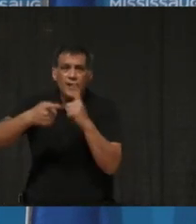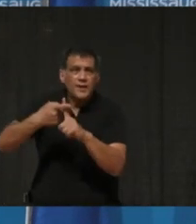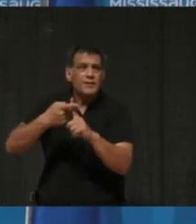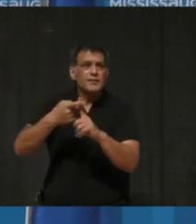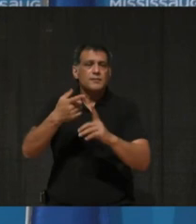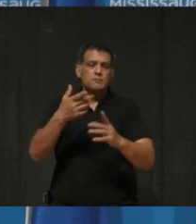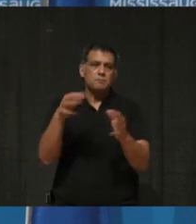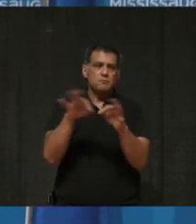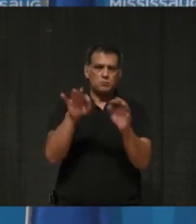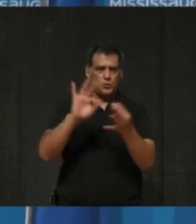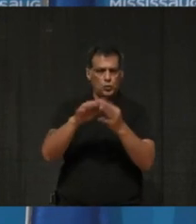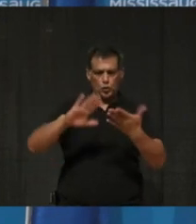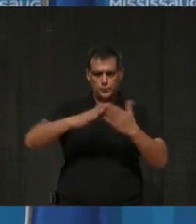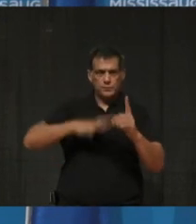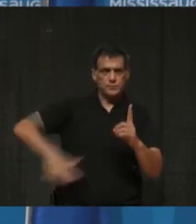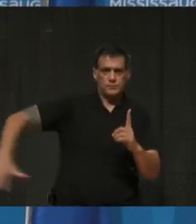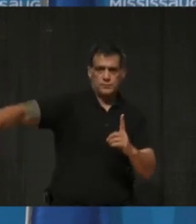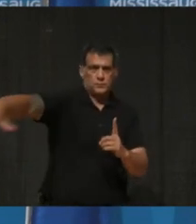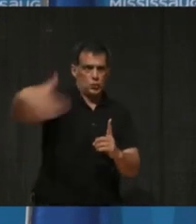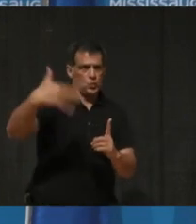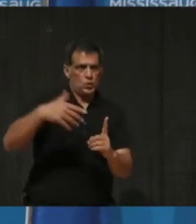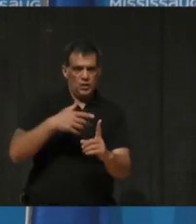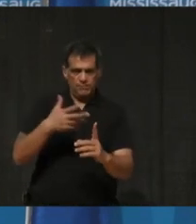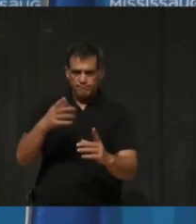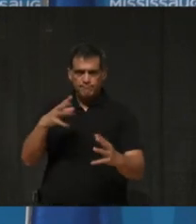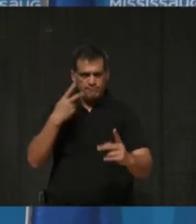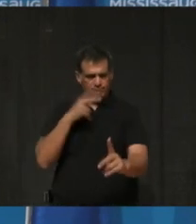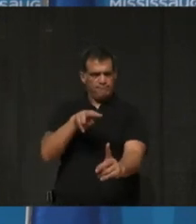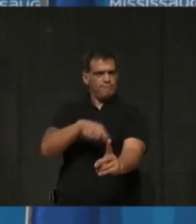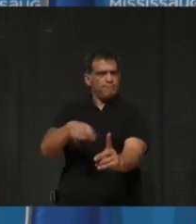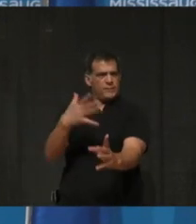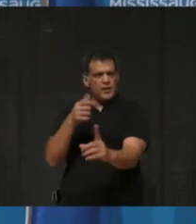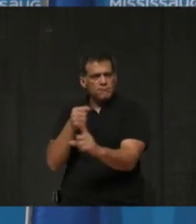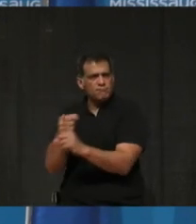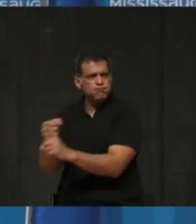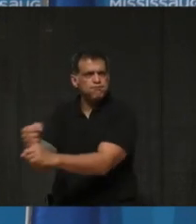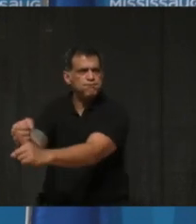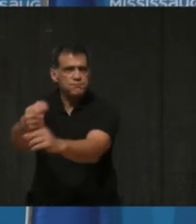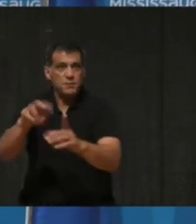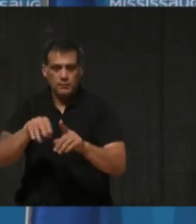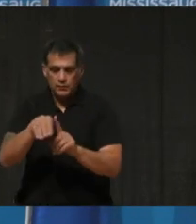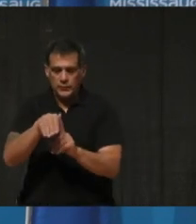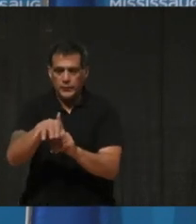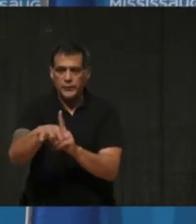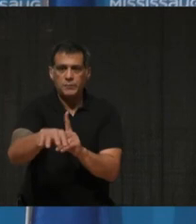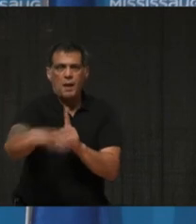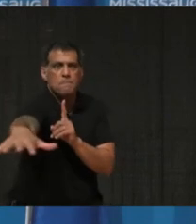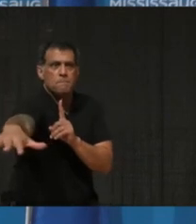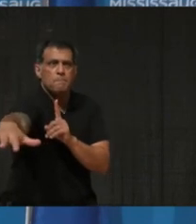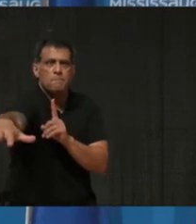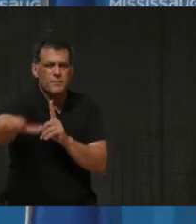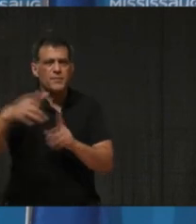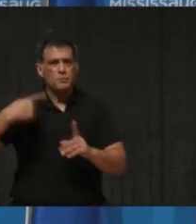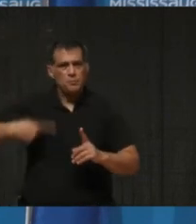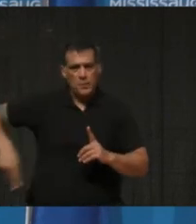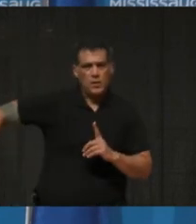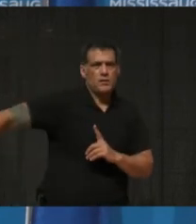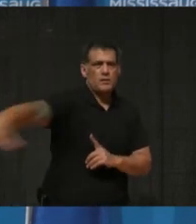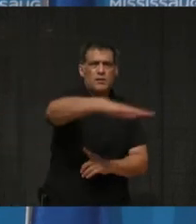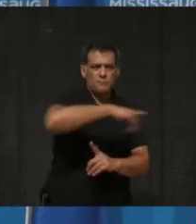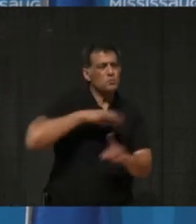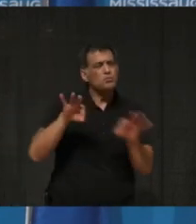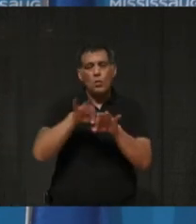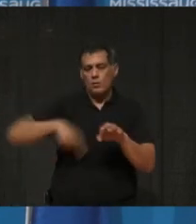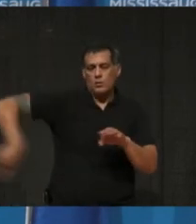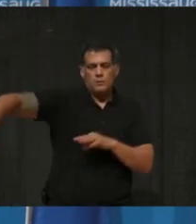community. ultimately, we've seen that in a disease that is spread from person to person, it takes all of us working together to make sure